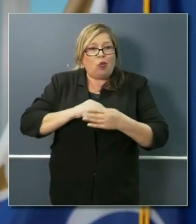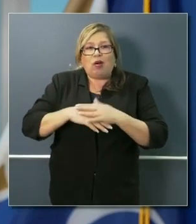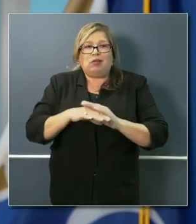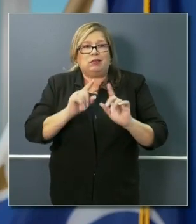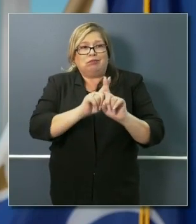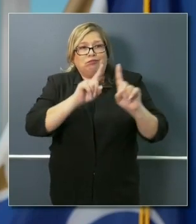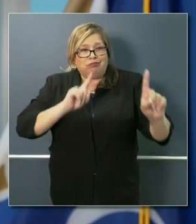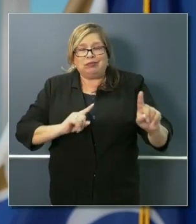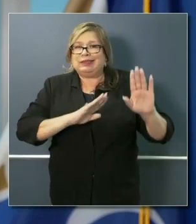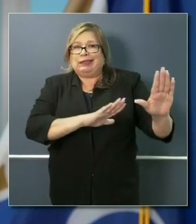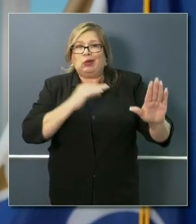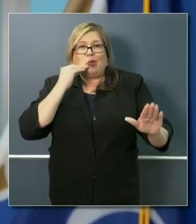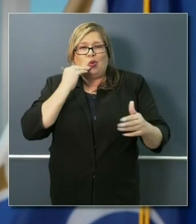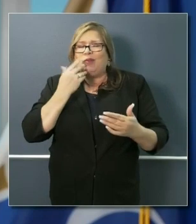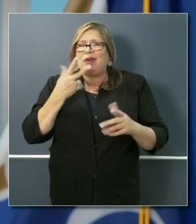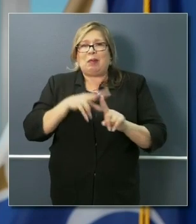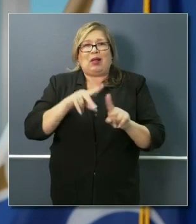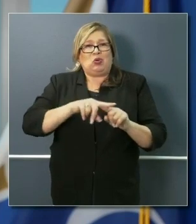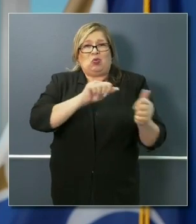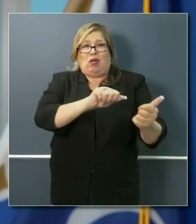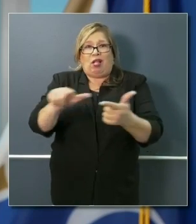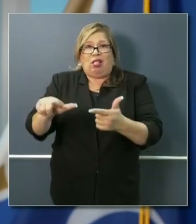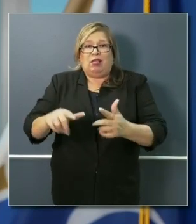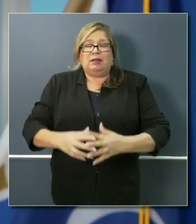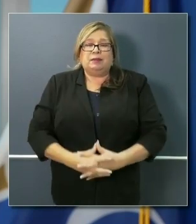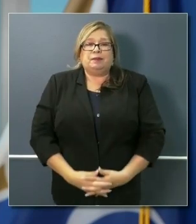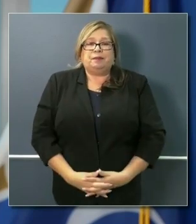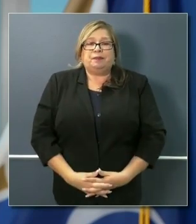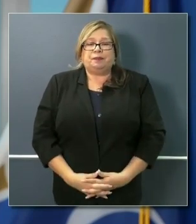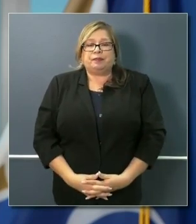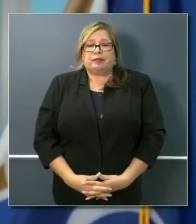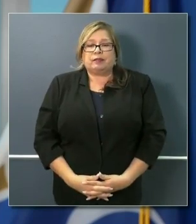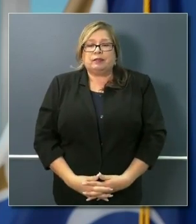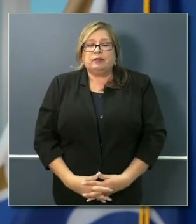everybody. Emily Dooley, Bloomberg Law.